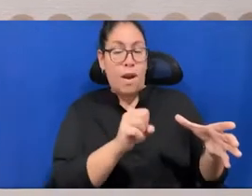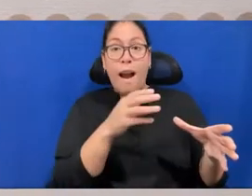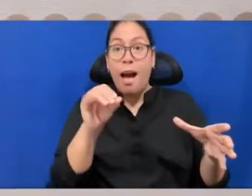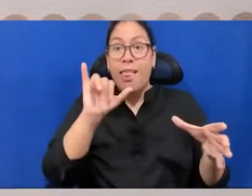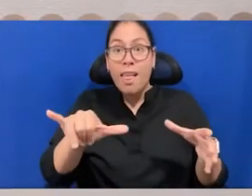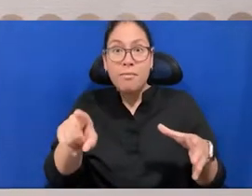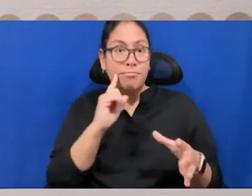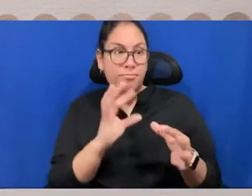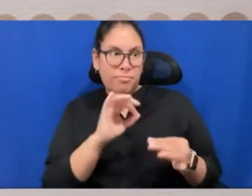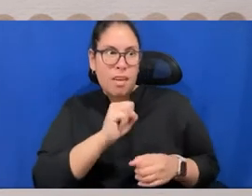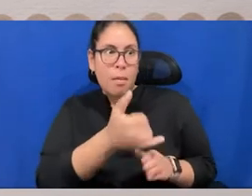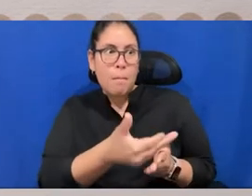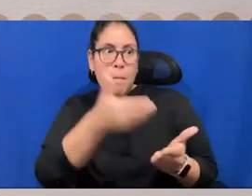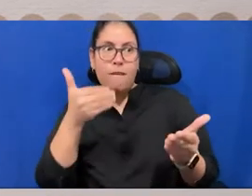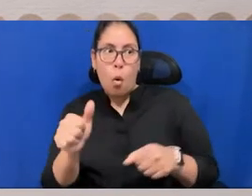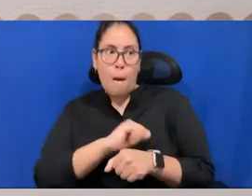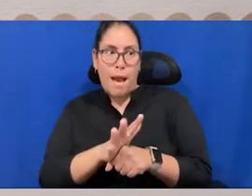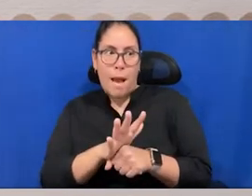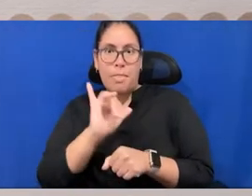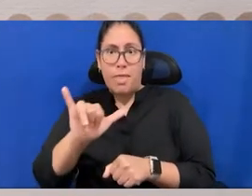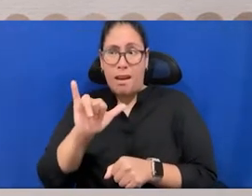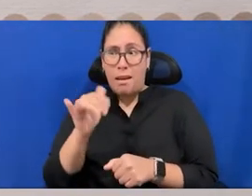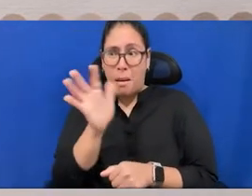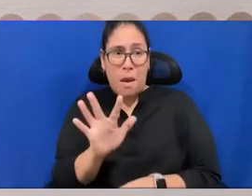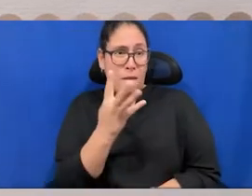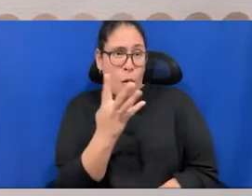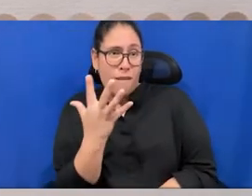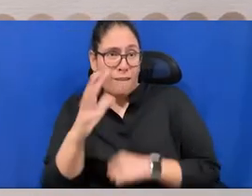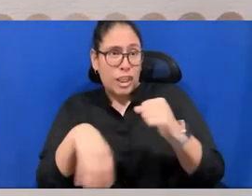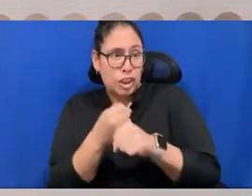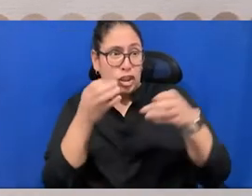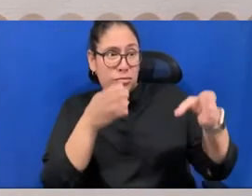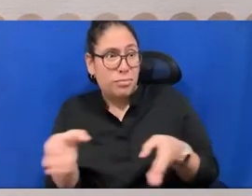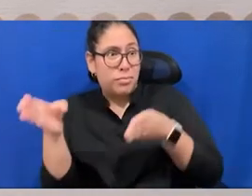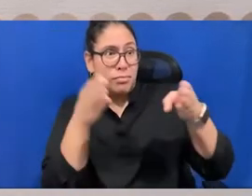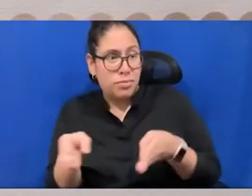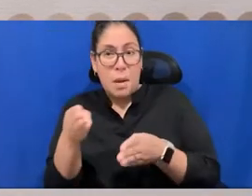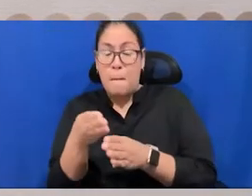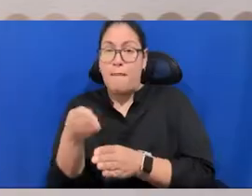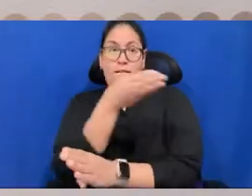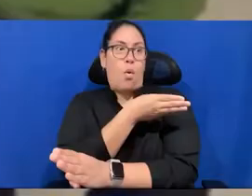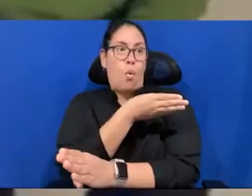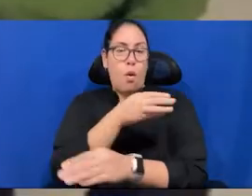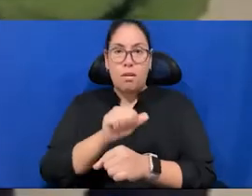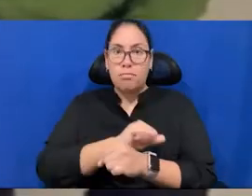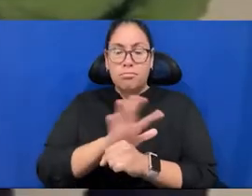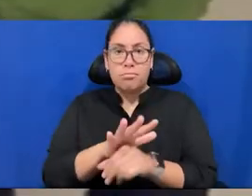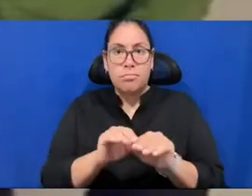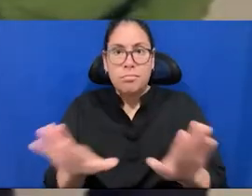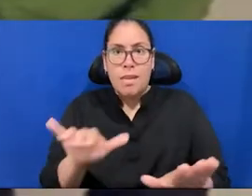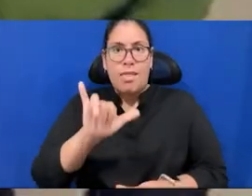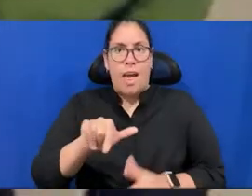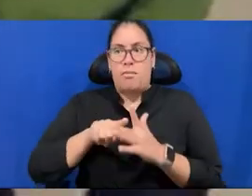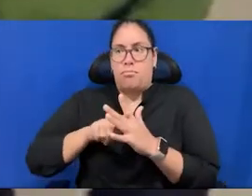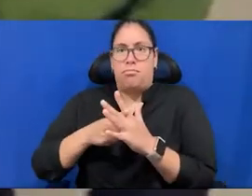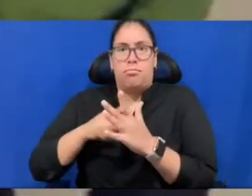since, what, four or five years? or five years. started. It's a long way. Exactly. I mean, this came much, much before the presence of the pandemic and